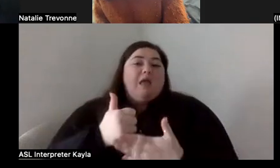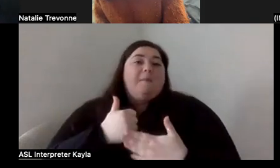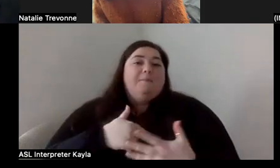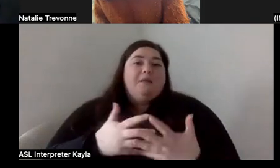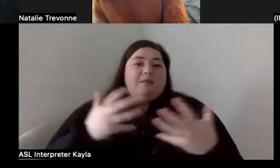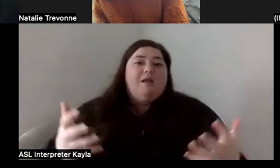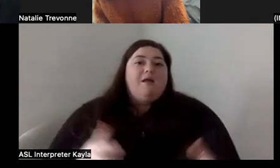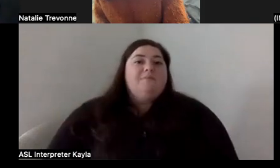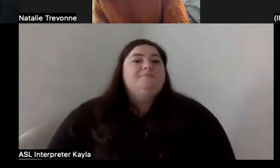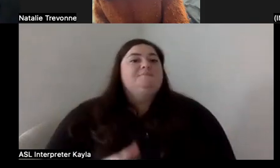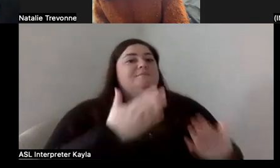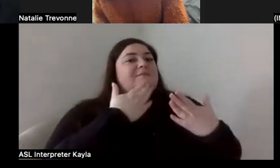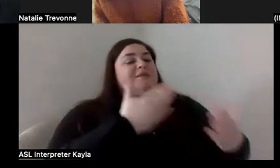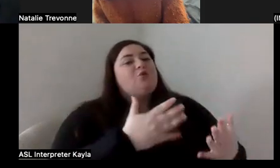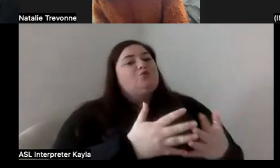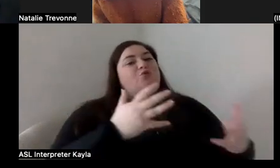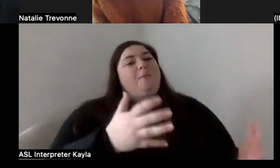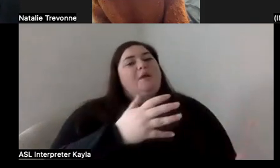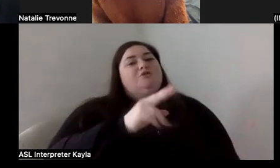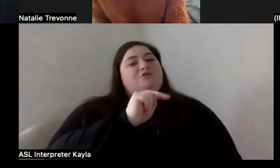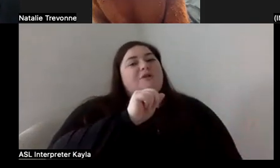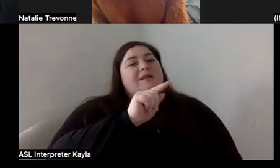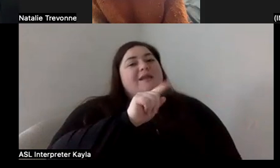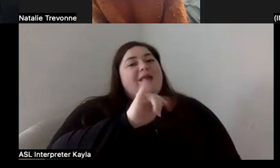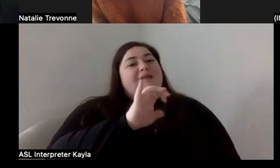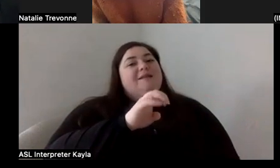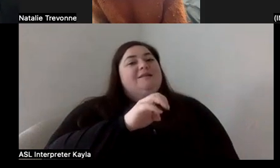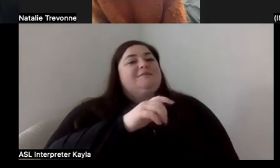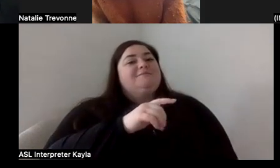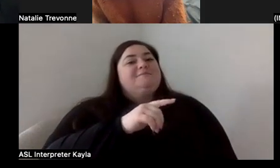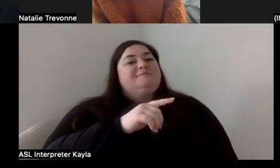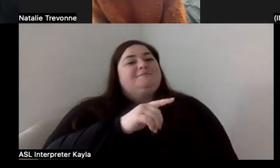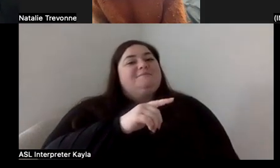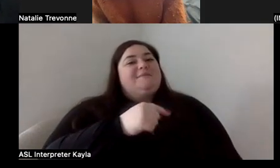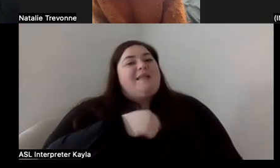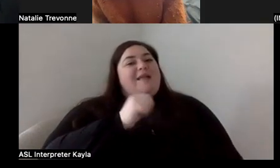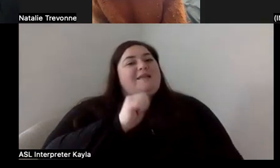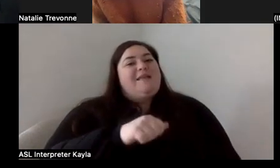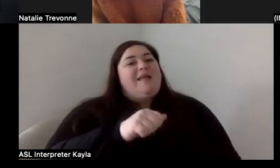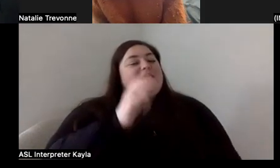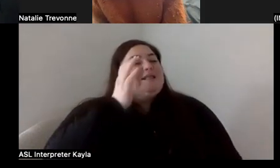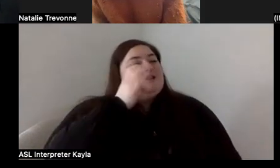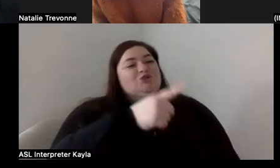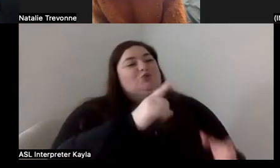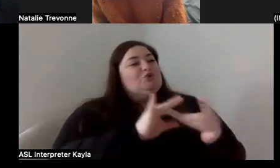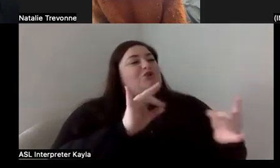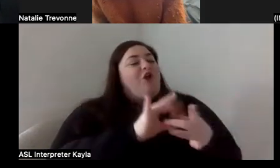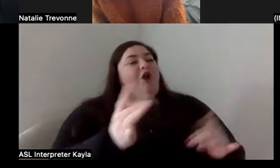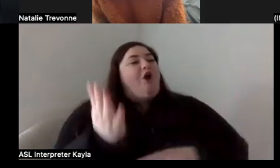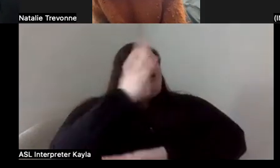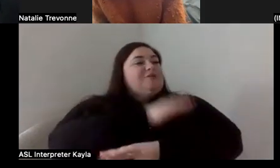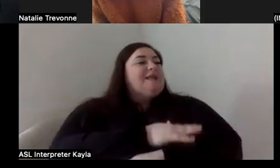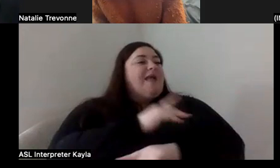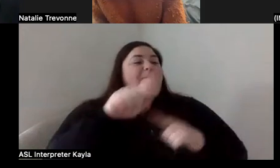Thank you so much, Natalie. And you are such a vibe. I could listen to you talk all day long about everything because you have such a calming